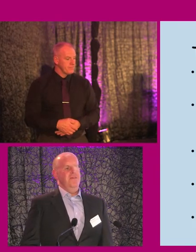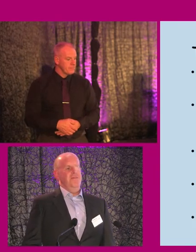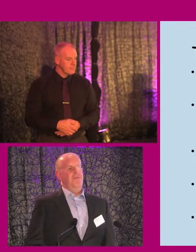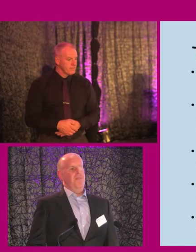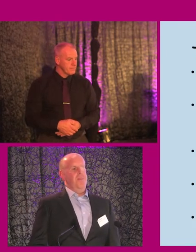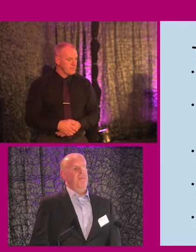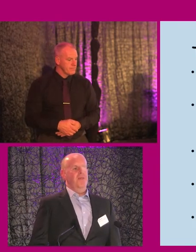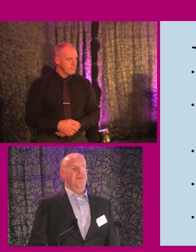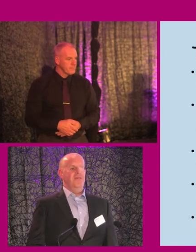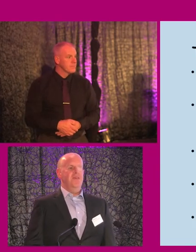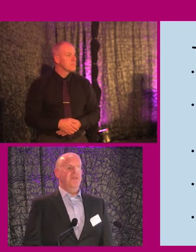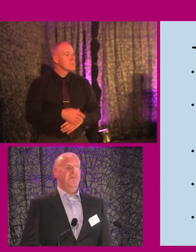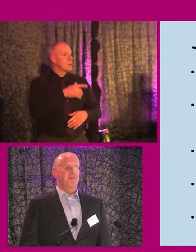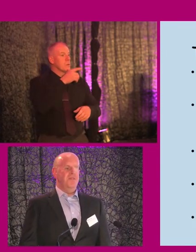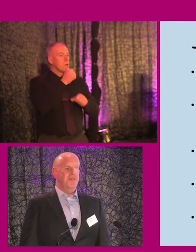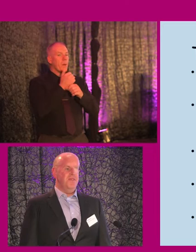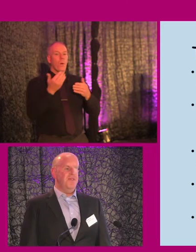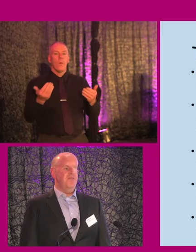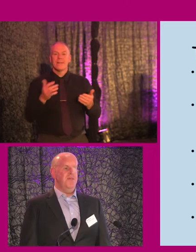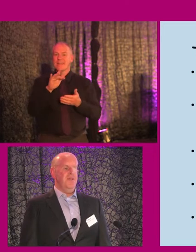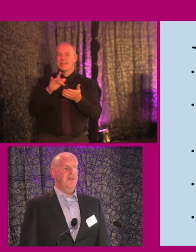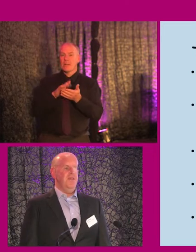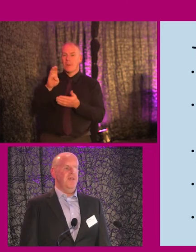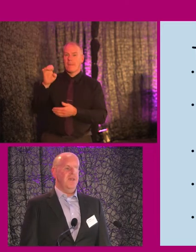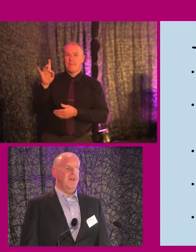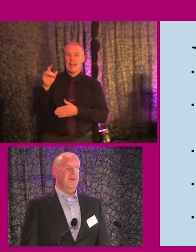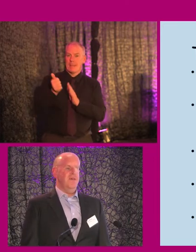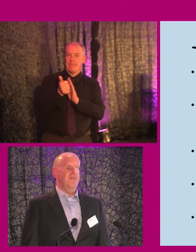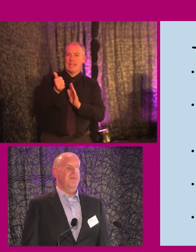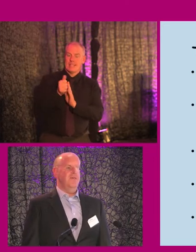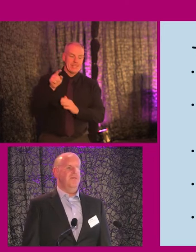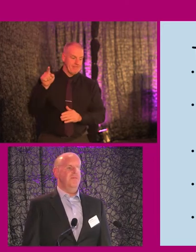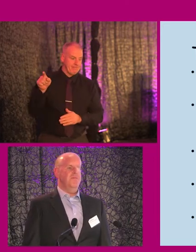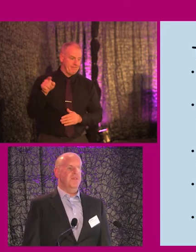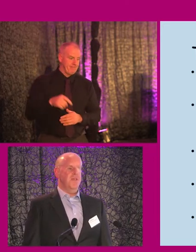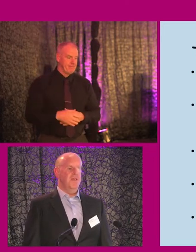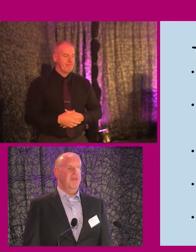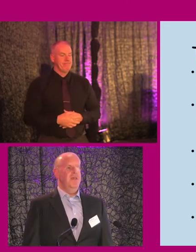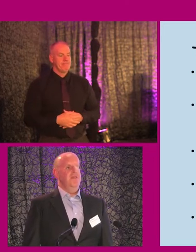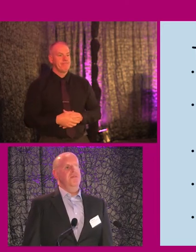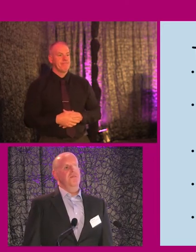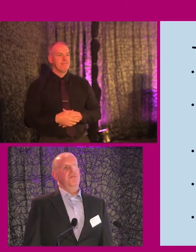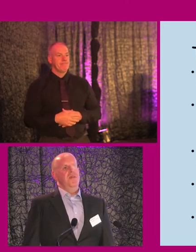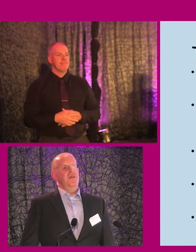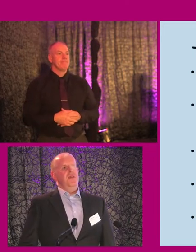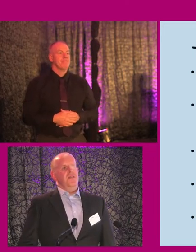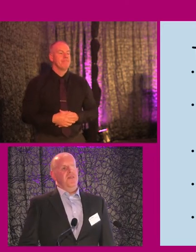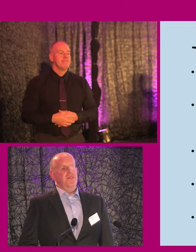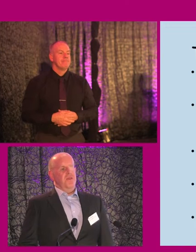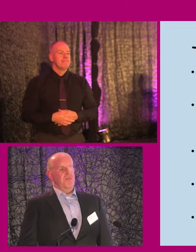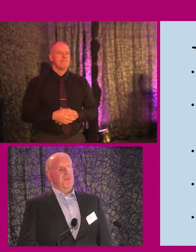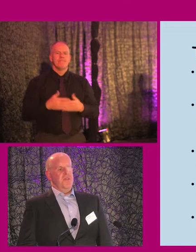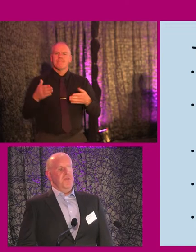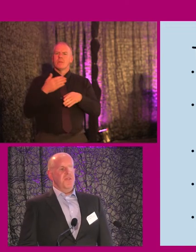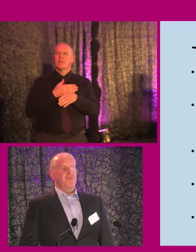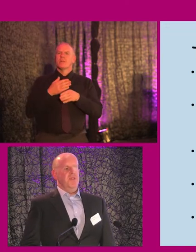So I'm going to talk a little bit about the central bank of Ireland building. So as I said, I